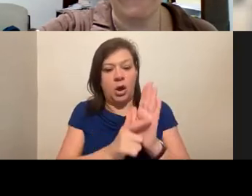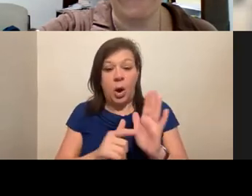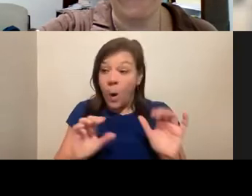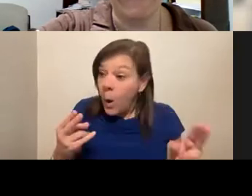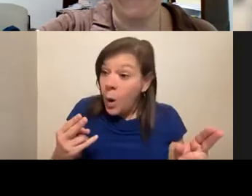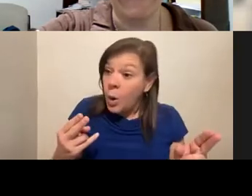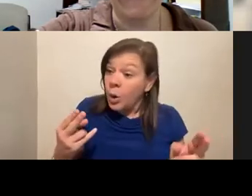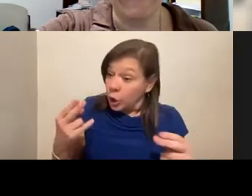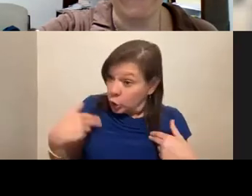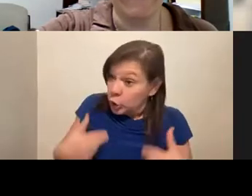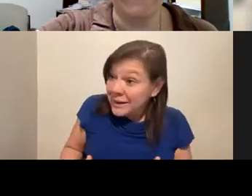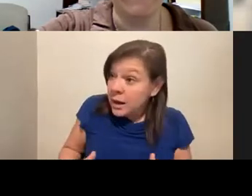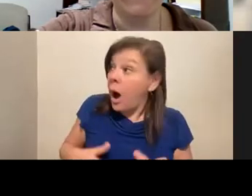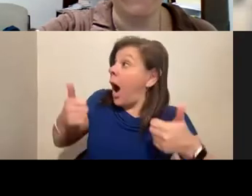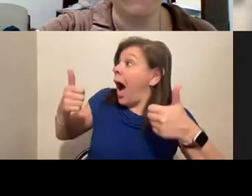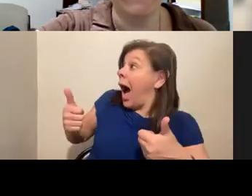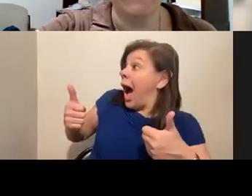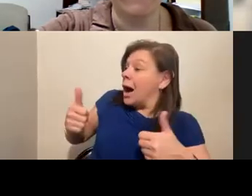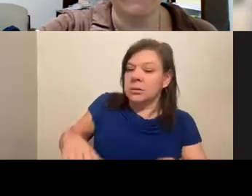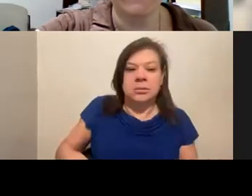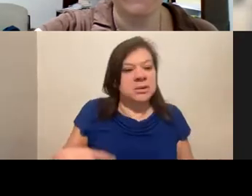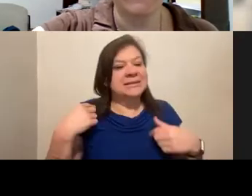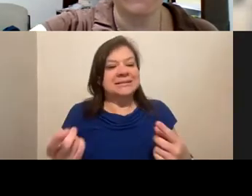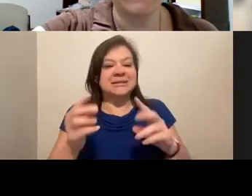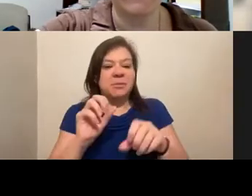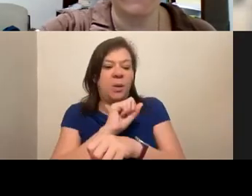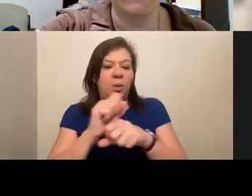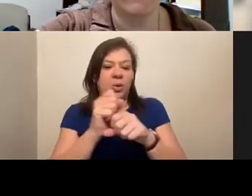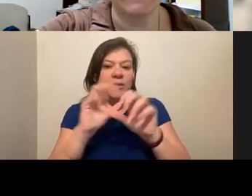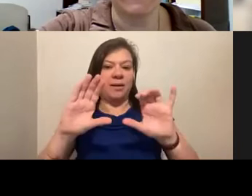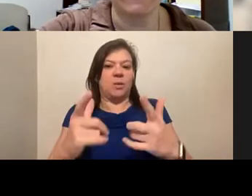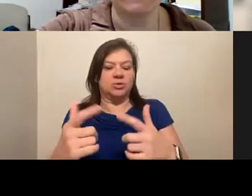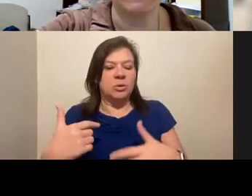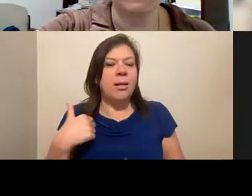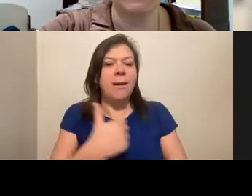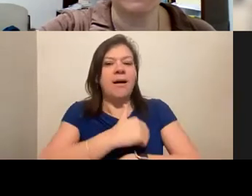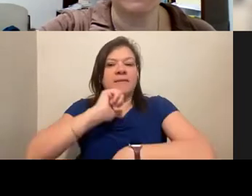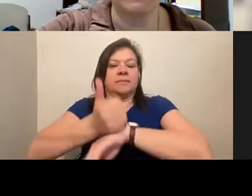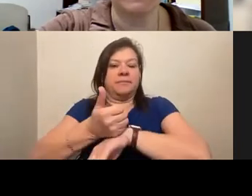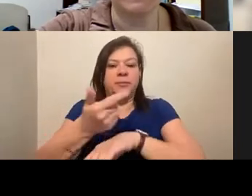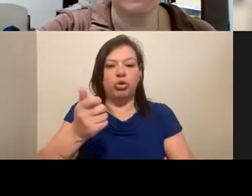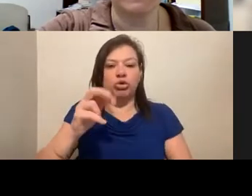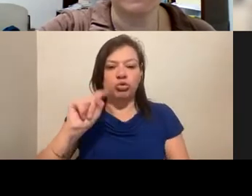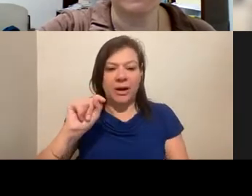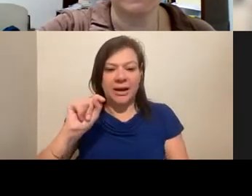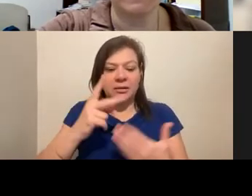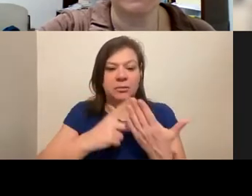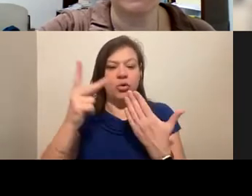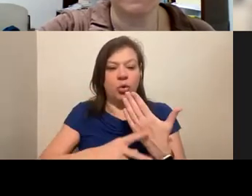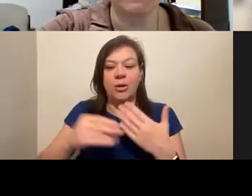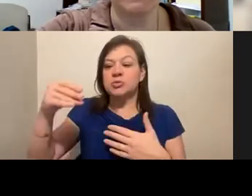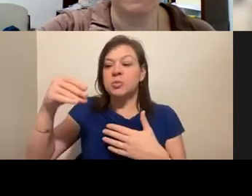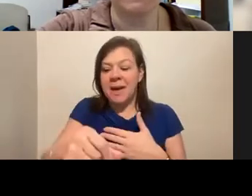And since then, because of my work at the council, I've been able to start a grant program, sending people to